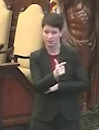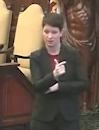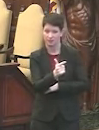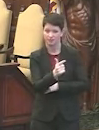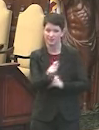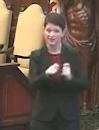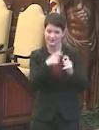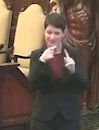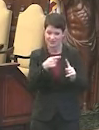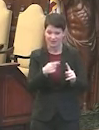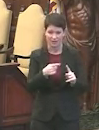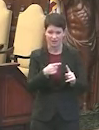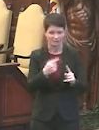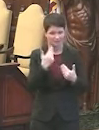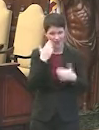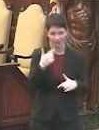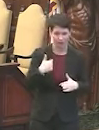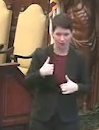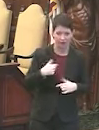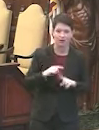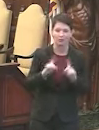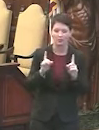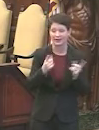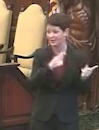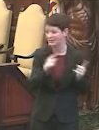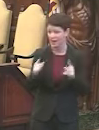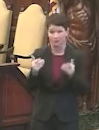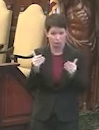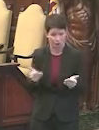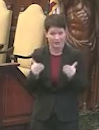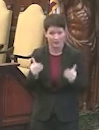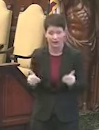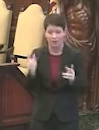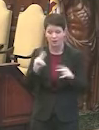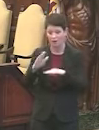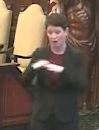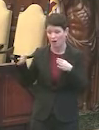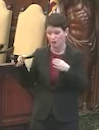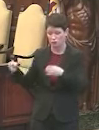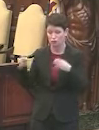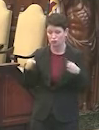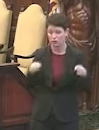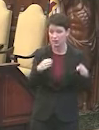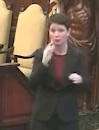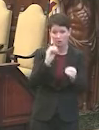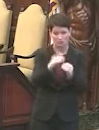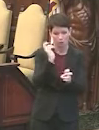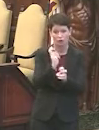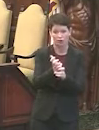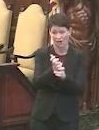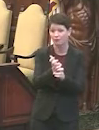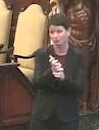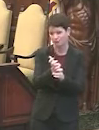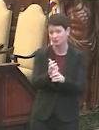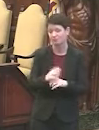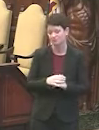don't know the details beyond that, but that's that's happening soon. As far as people who are on the street, that's going to be tougher. We'll get to them later.